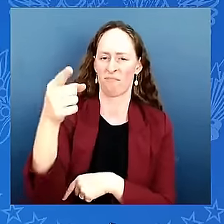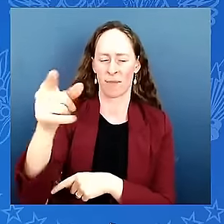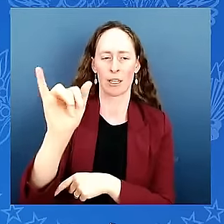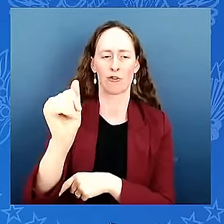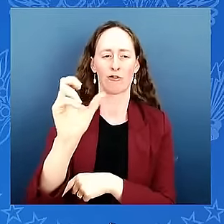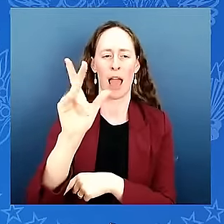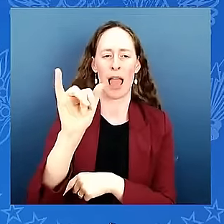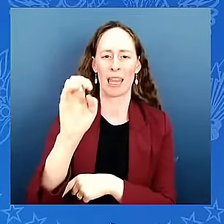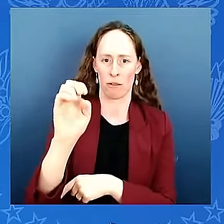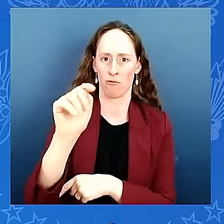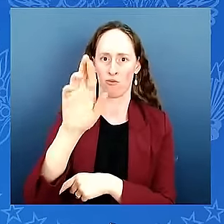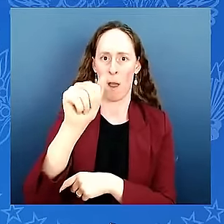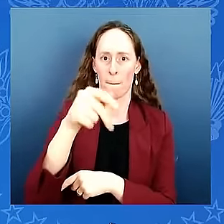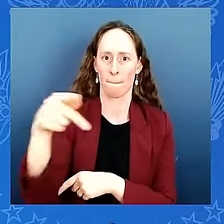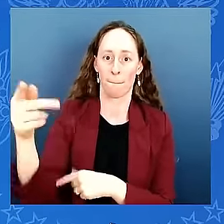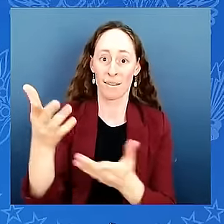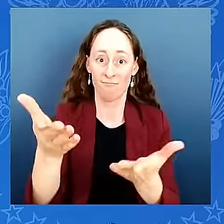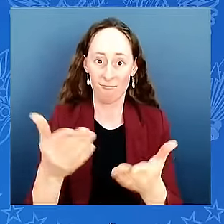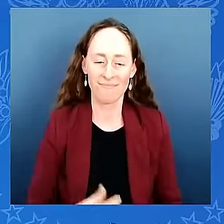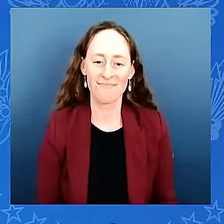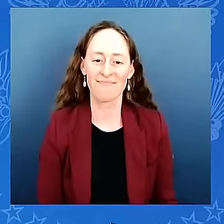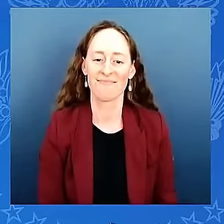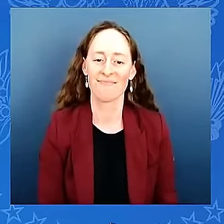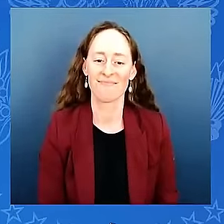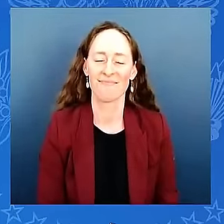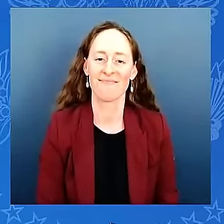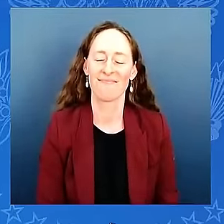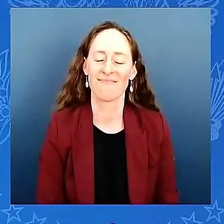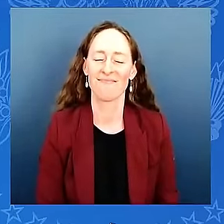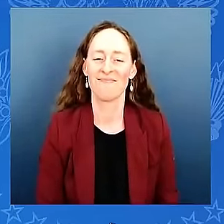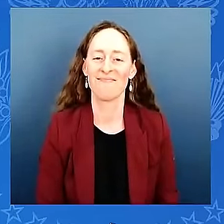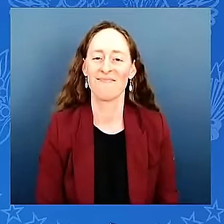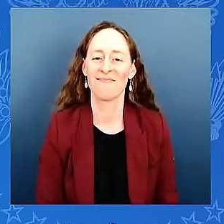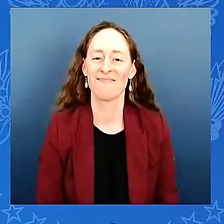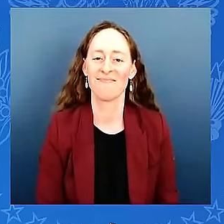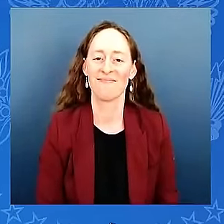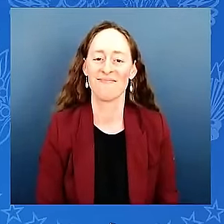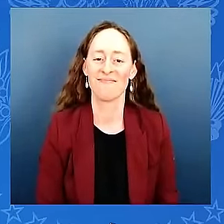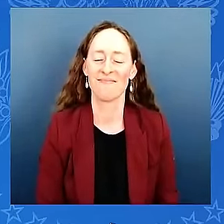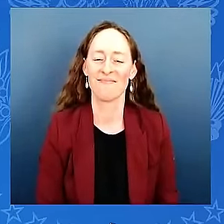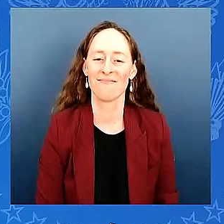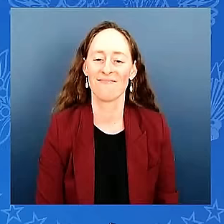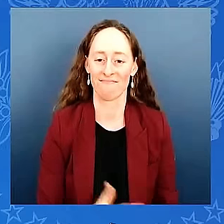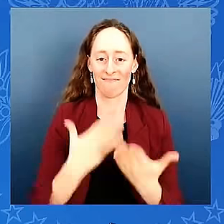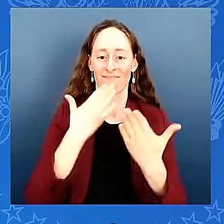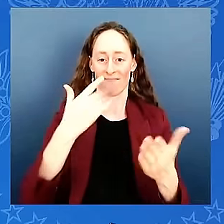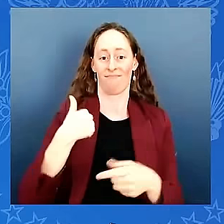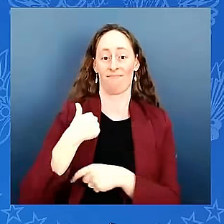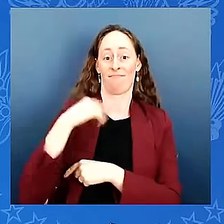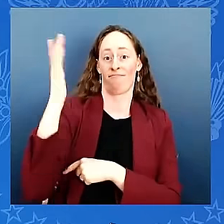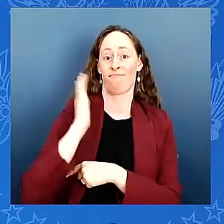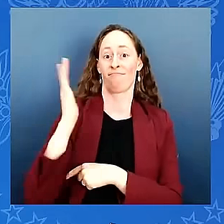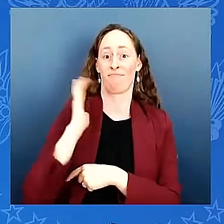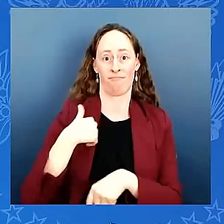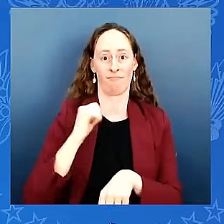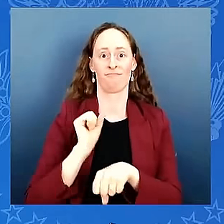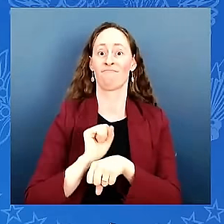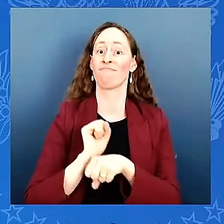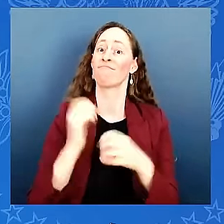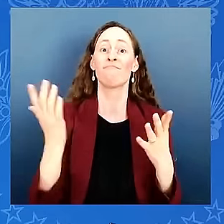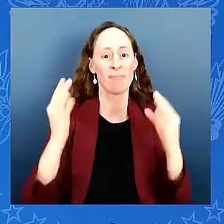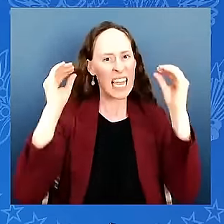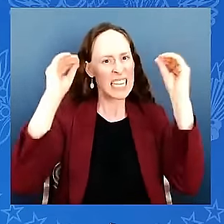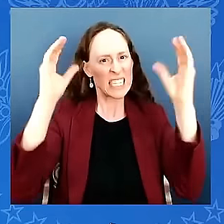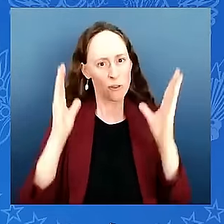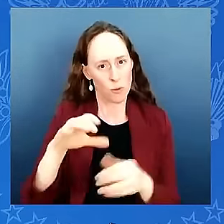mayor and mr president i'm jackie trapp a former social studies teacher turned family caregiver and in 2015 i was